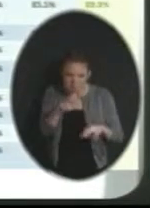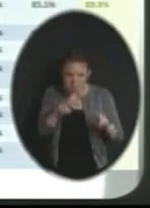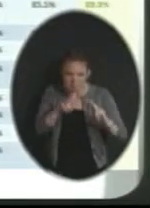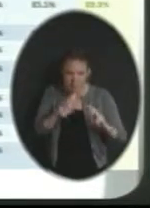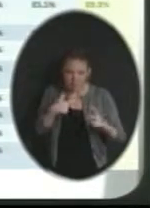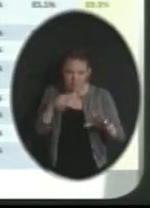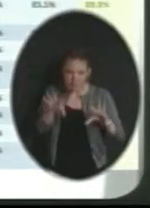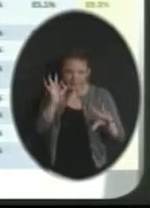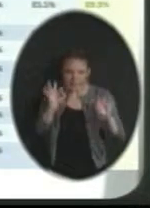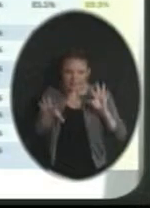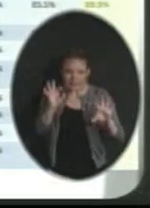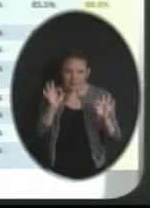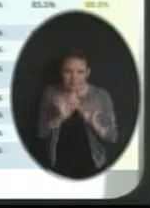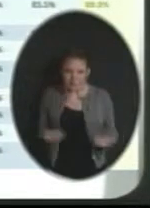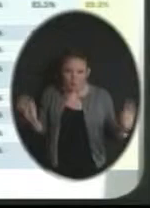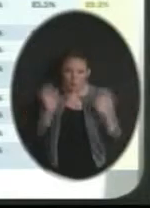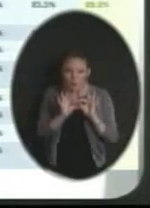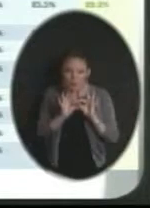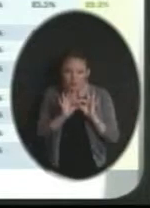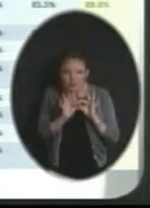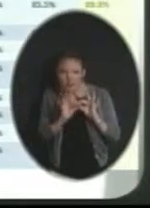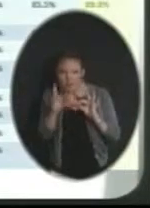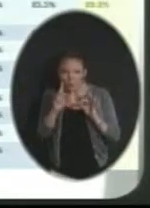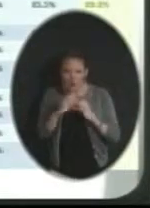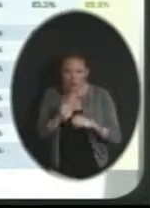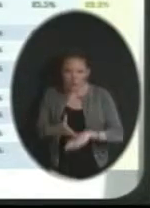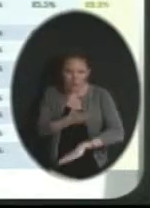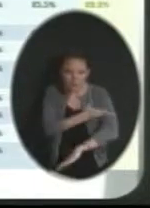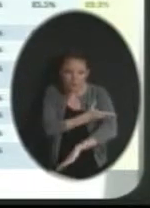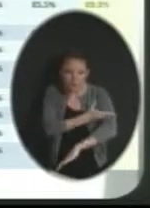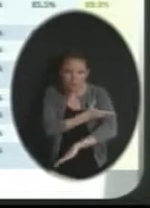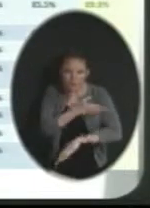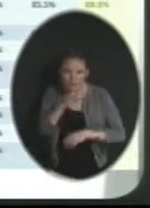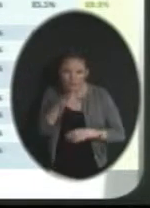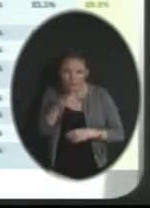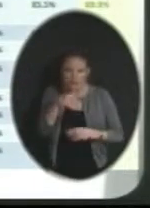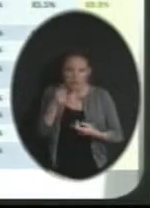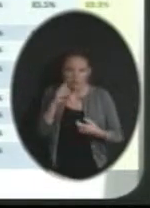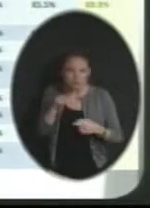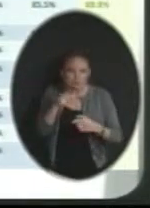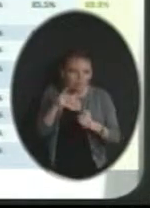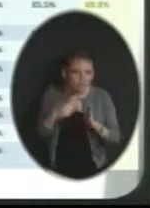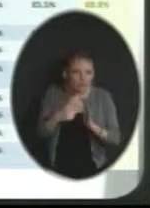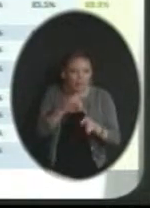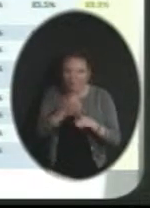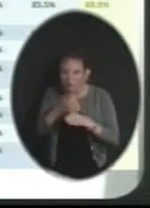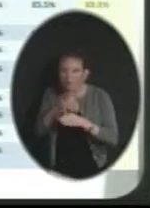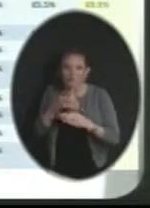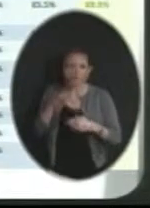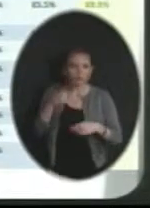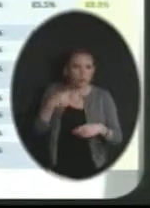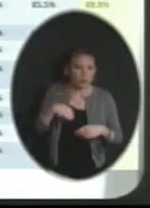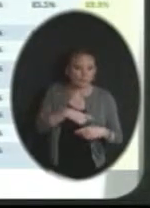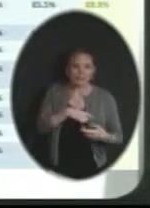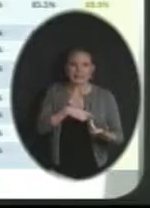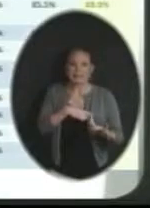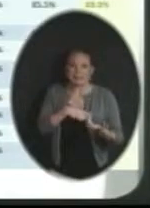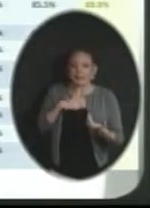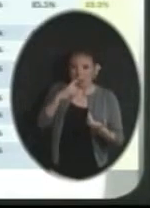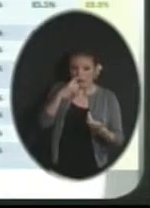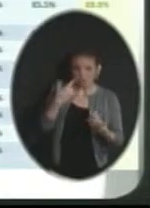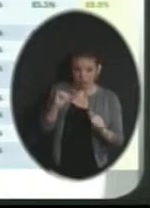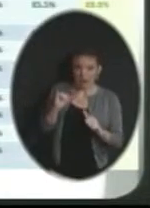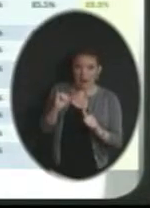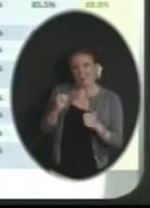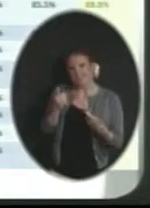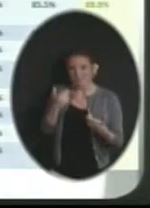pick out a couple that we looked at for an improvement. And this is areas that we either, trend-wise, isn't moving as fast